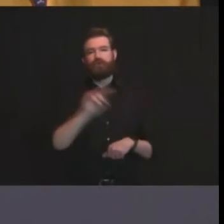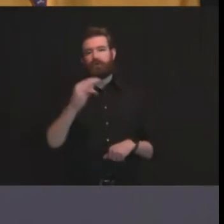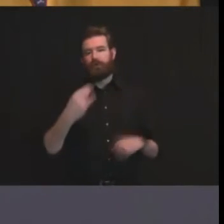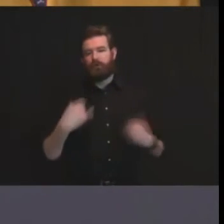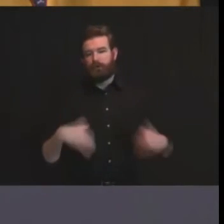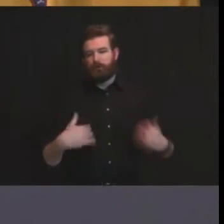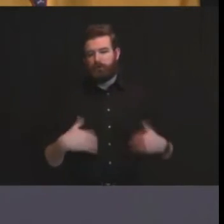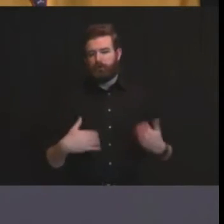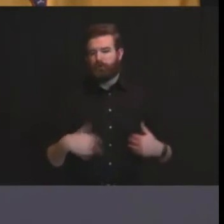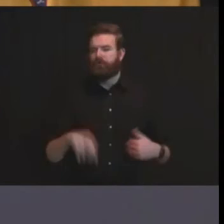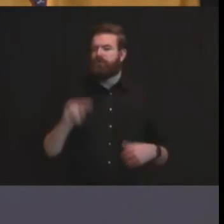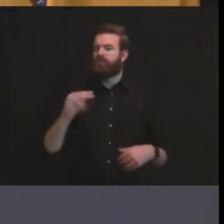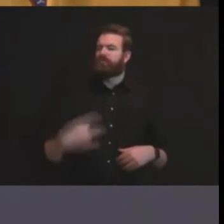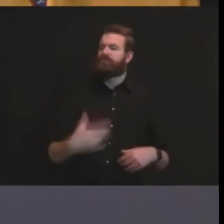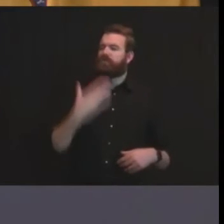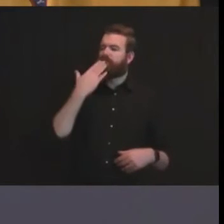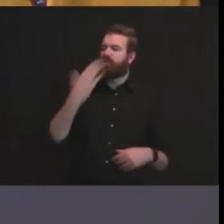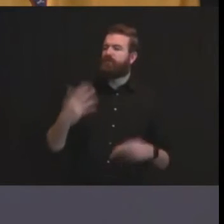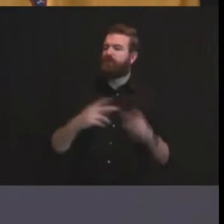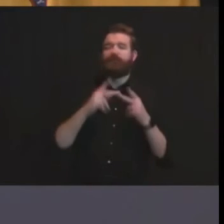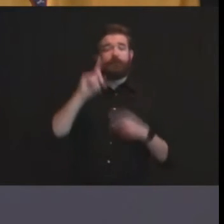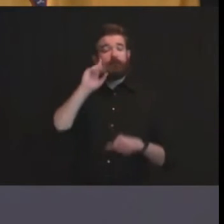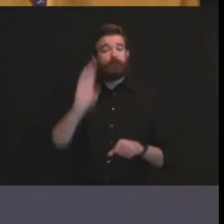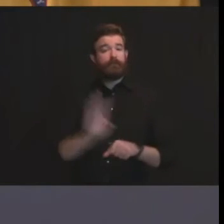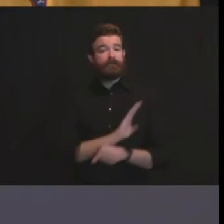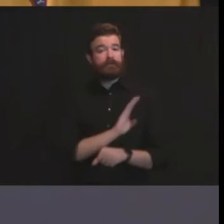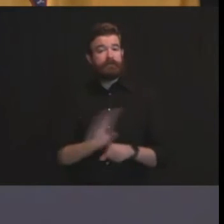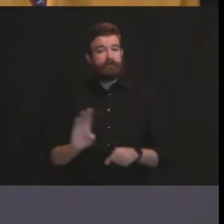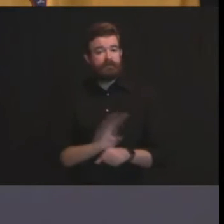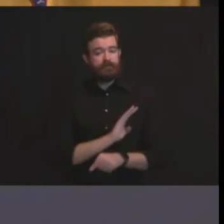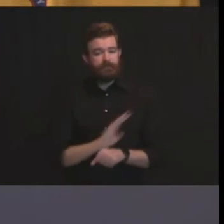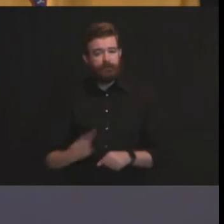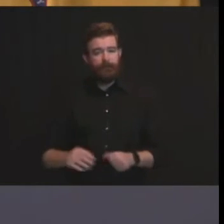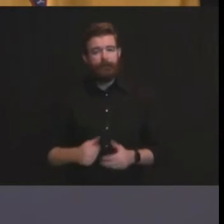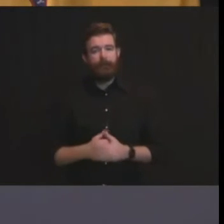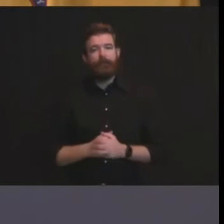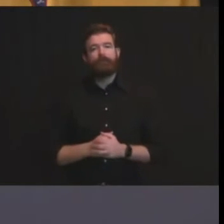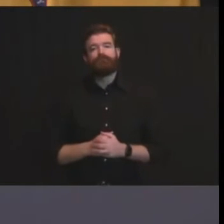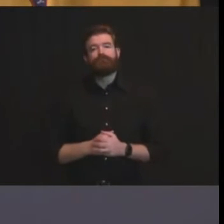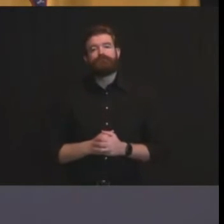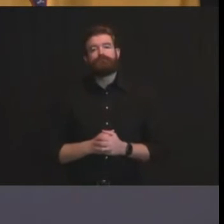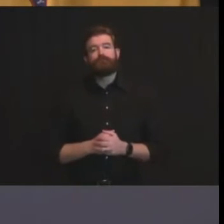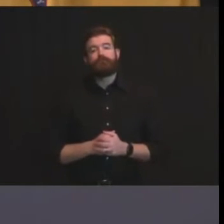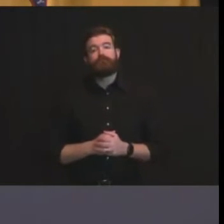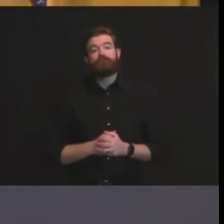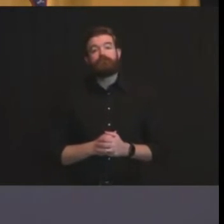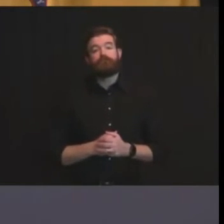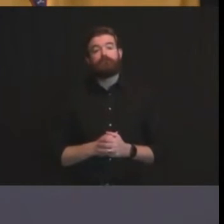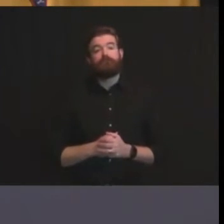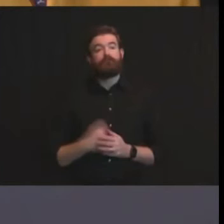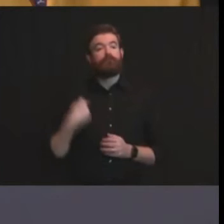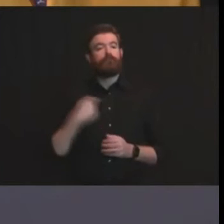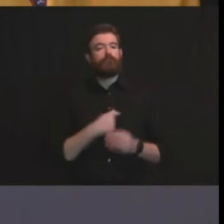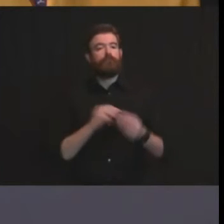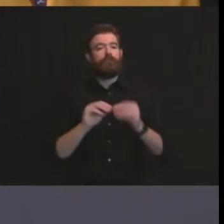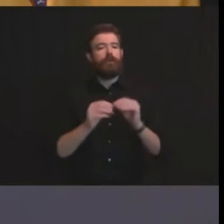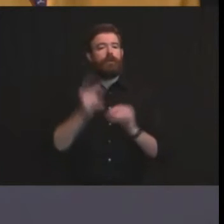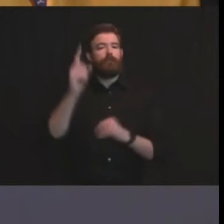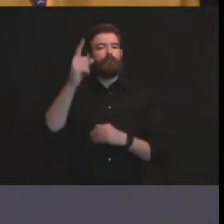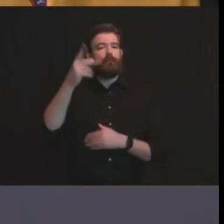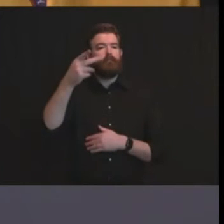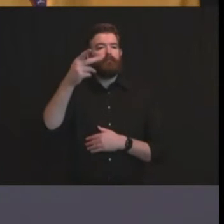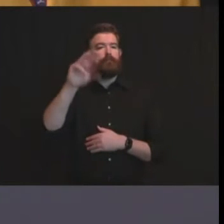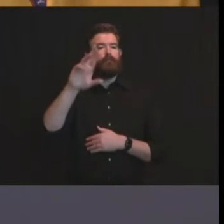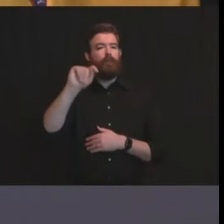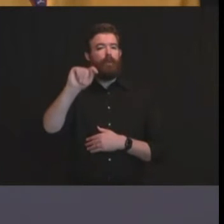united states including as i was proud to acknowledge earlier this week the number one port on the east coast number two port in the country los